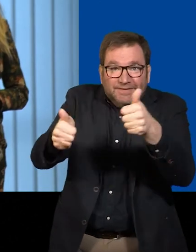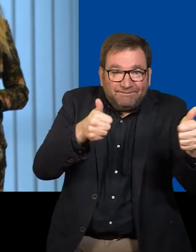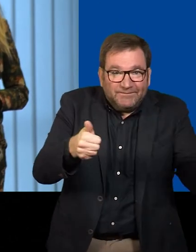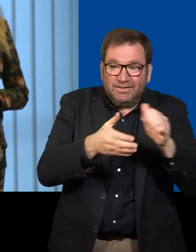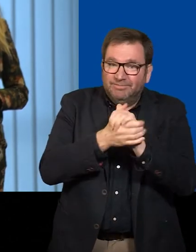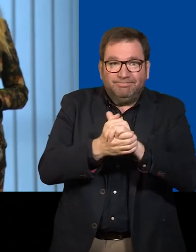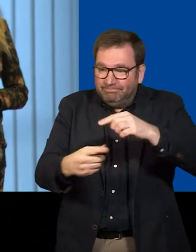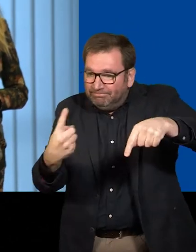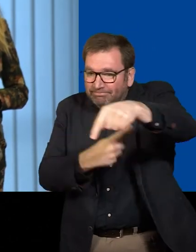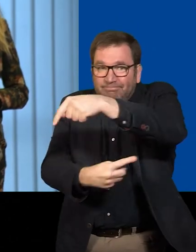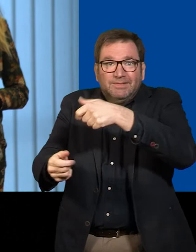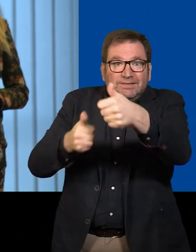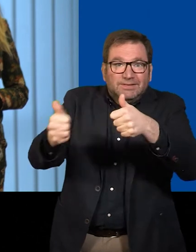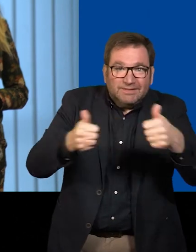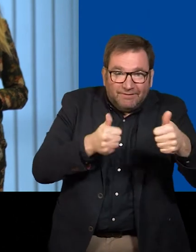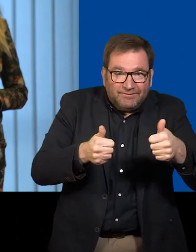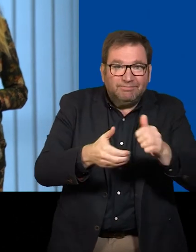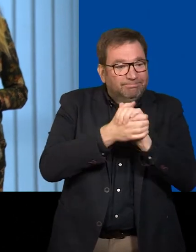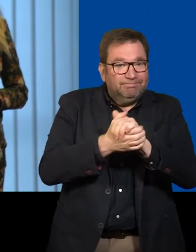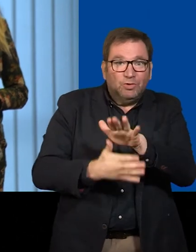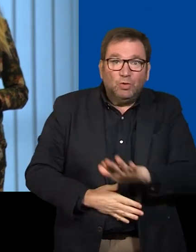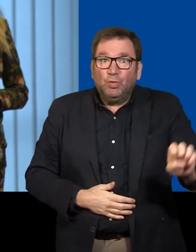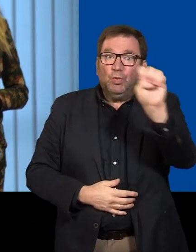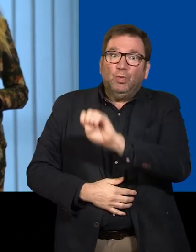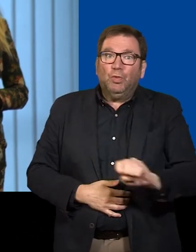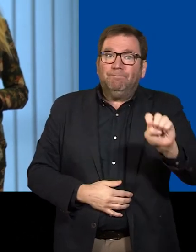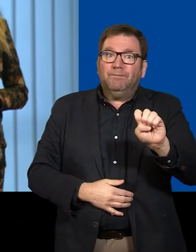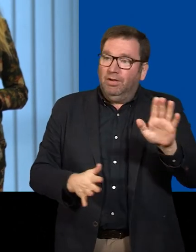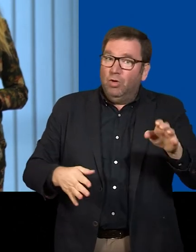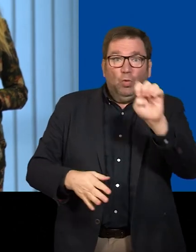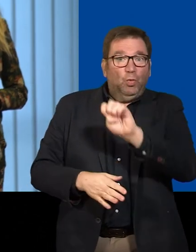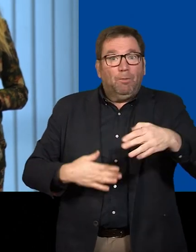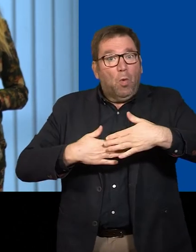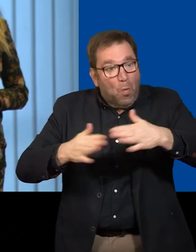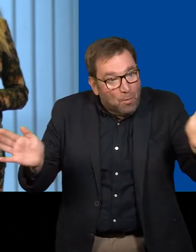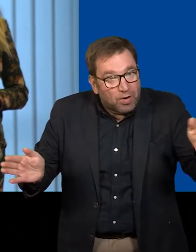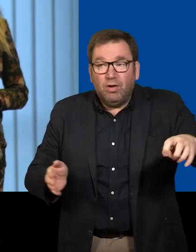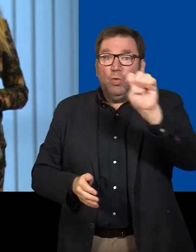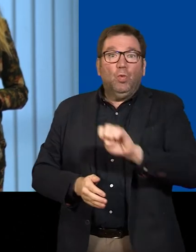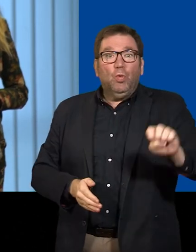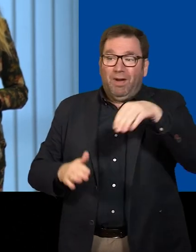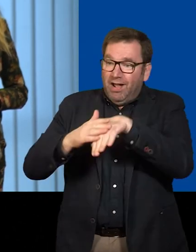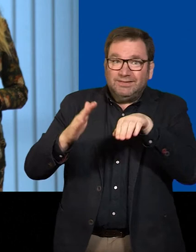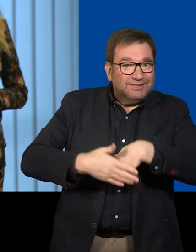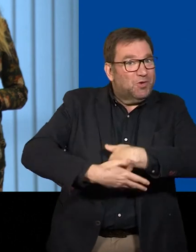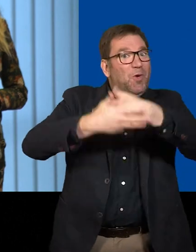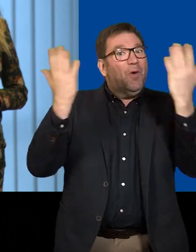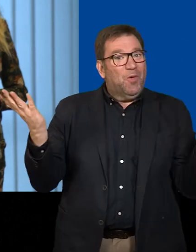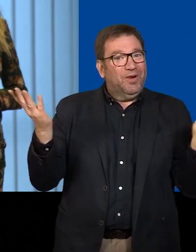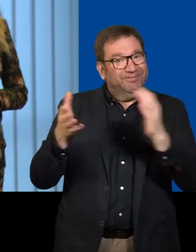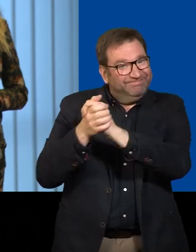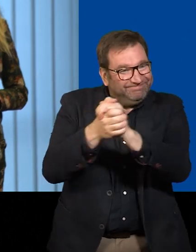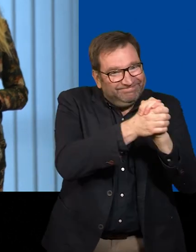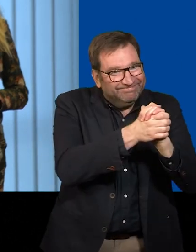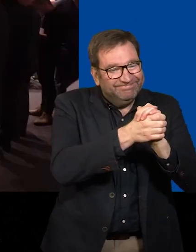of yourself. Take good care of each other. And please, take also good care of Europe.